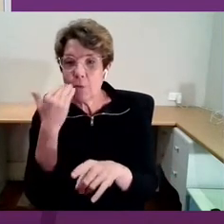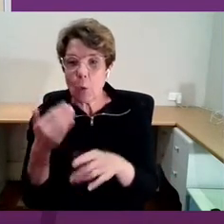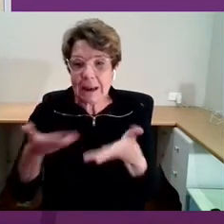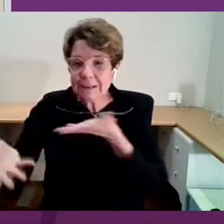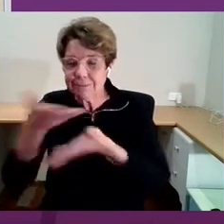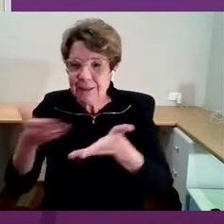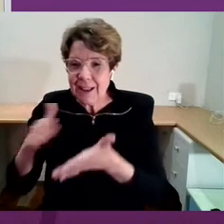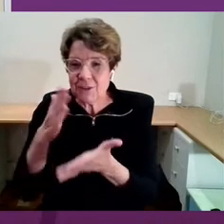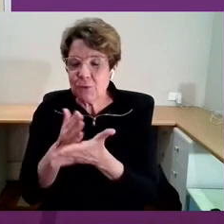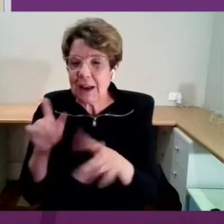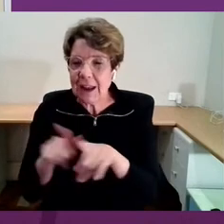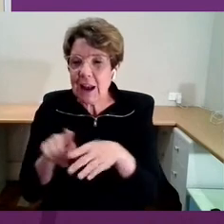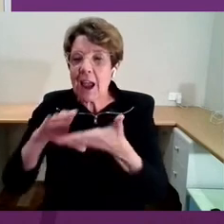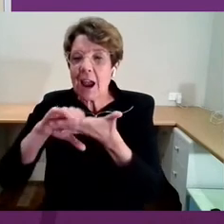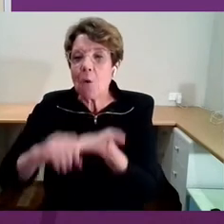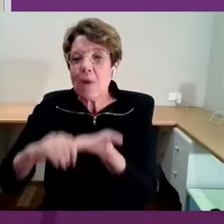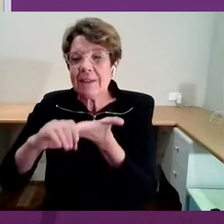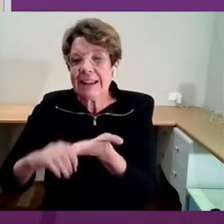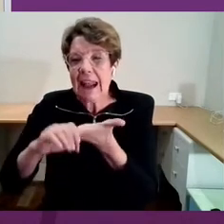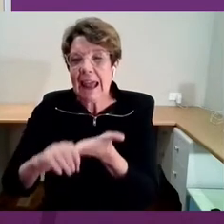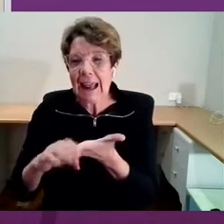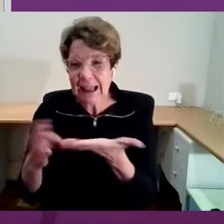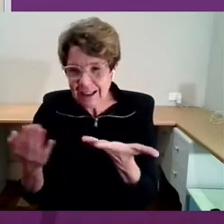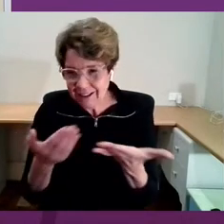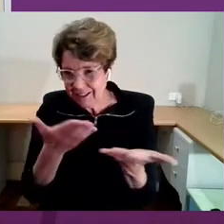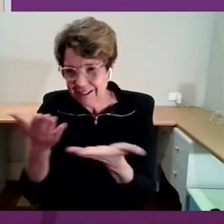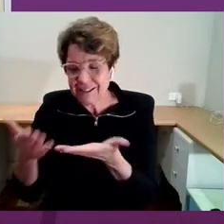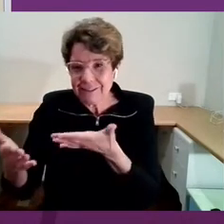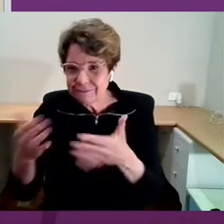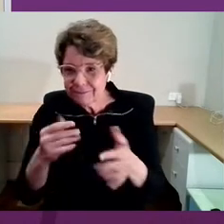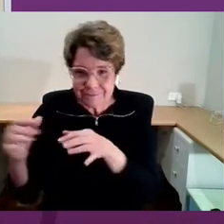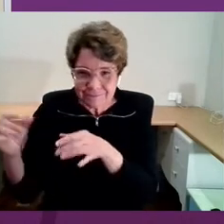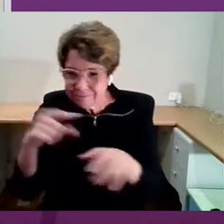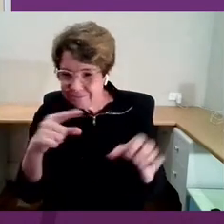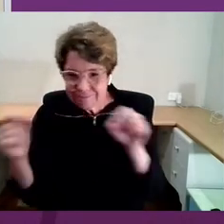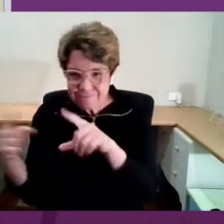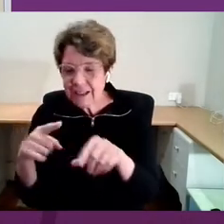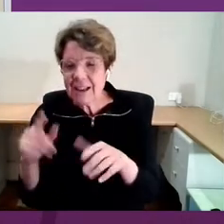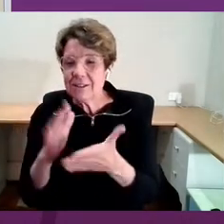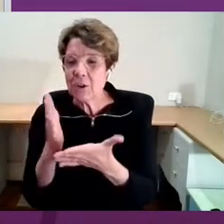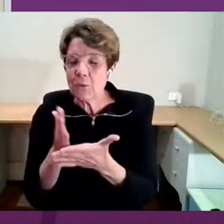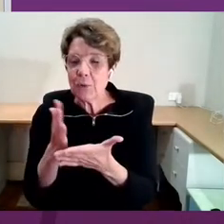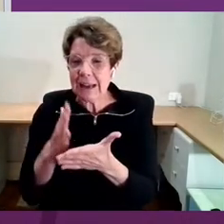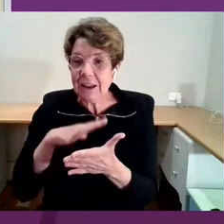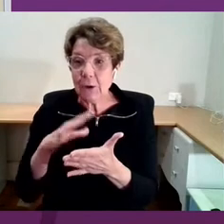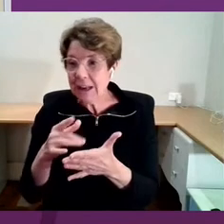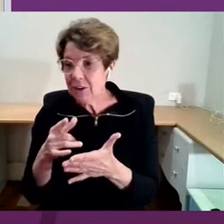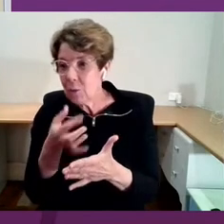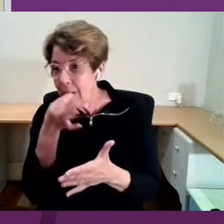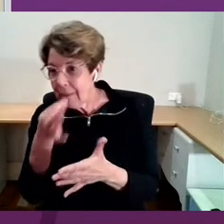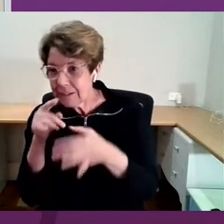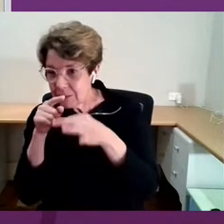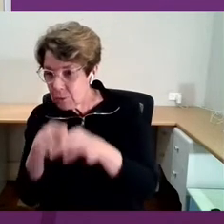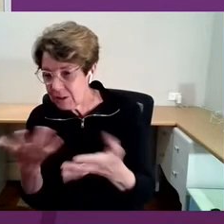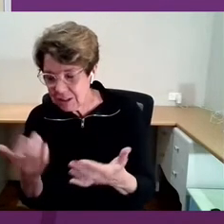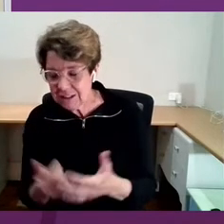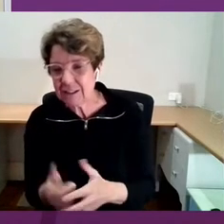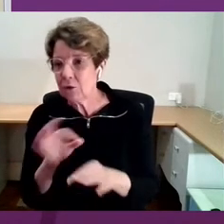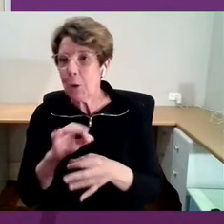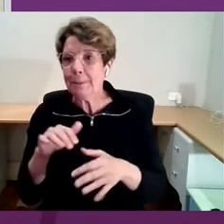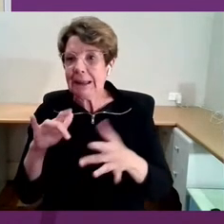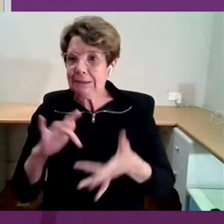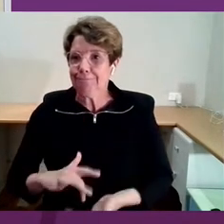match than it has been a polite conversation. So overcome your politeness. While you're thinking of the next grilling question,